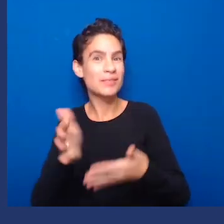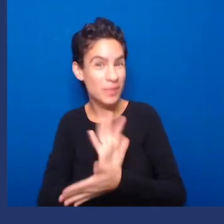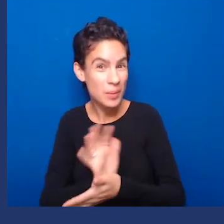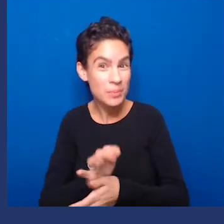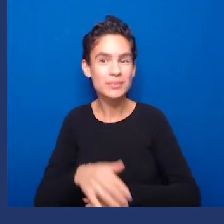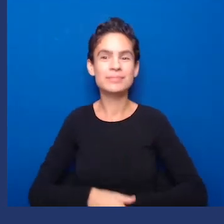but we please It's fantastic, We